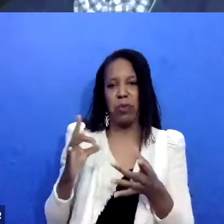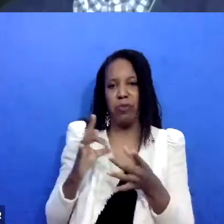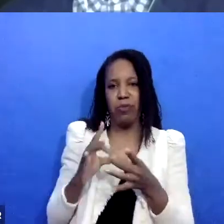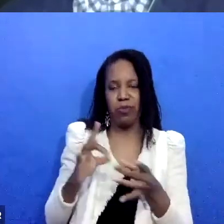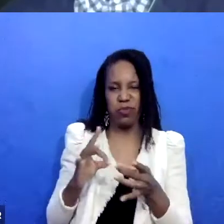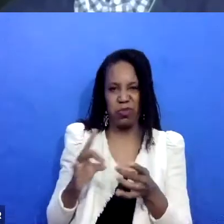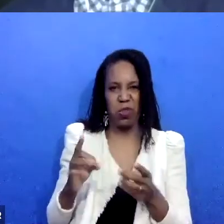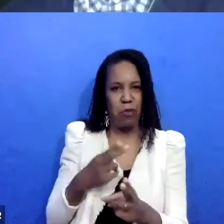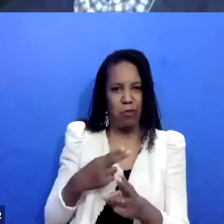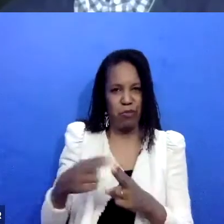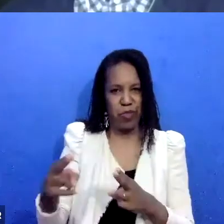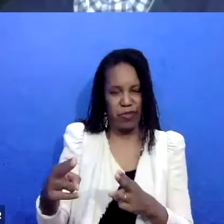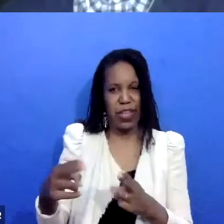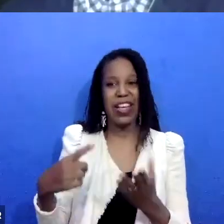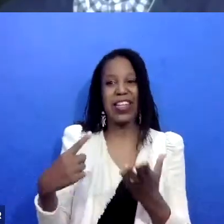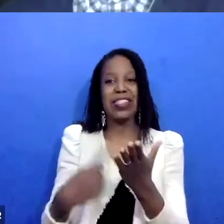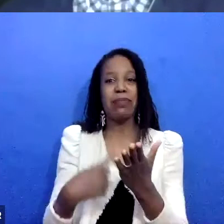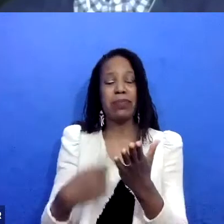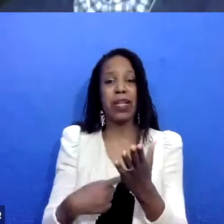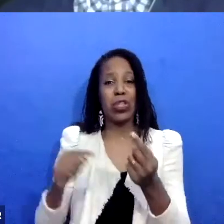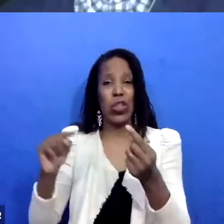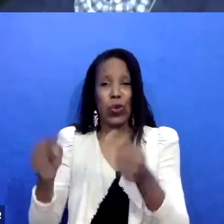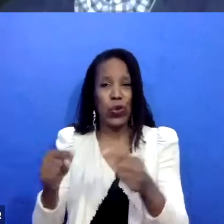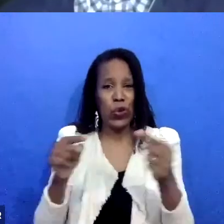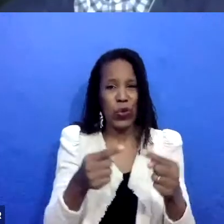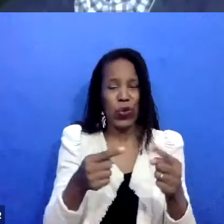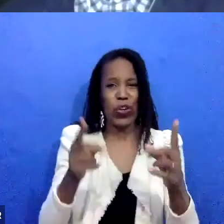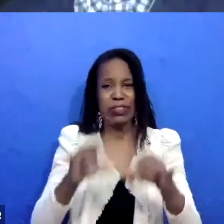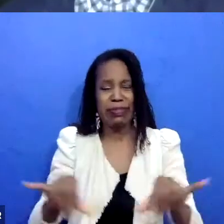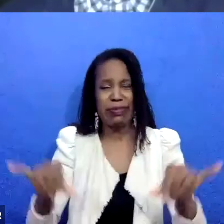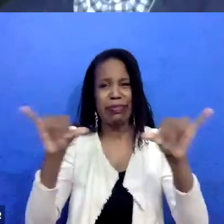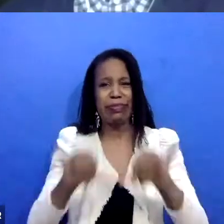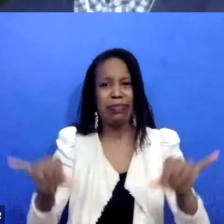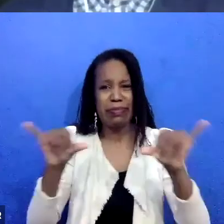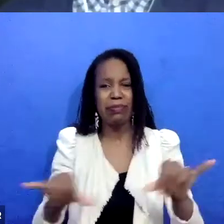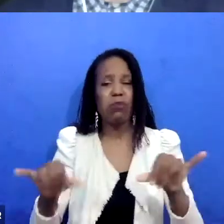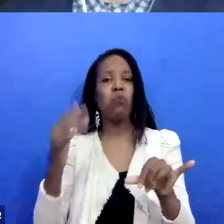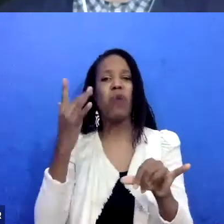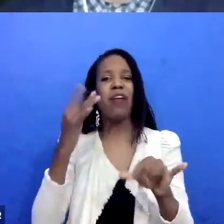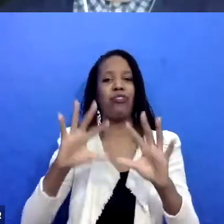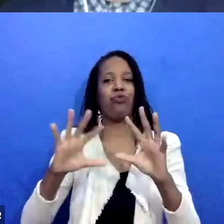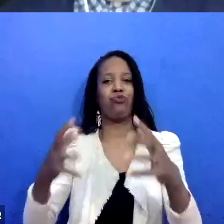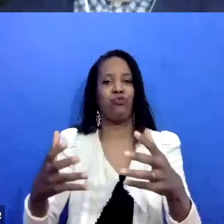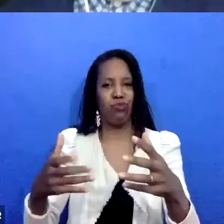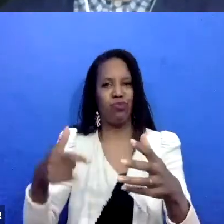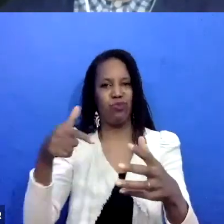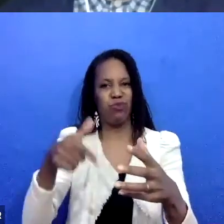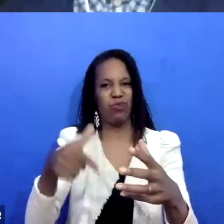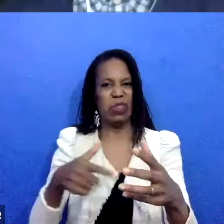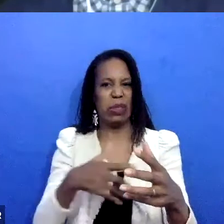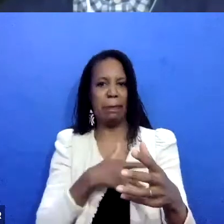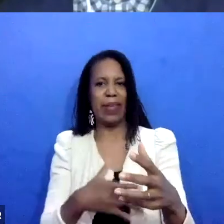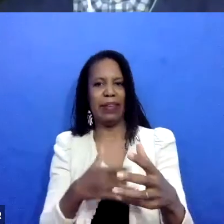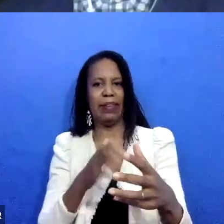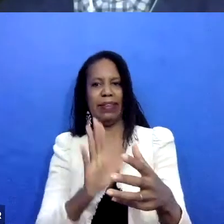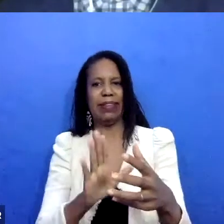harmful norms and actions. And this is certainly true in the case of intimate partner violence. Uh, so, you